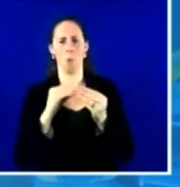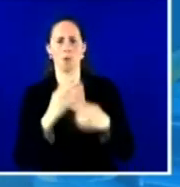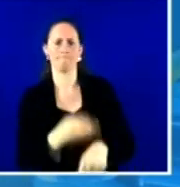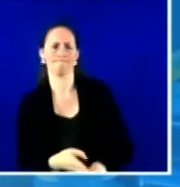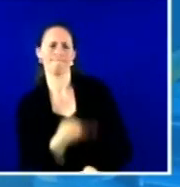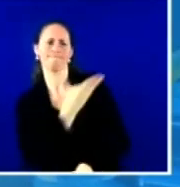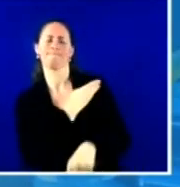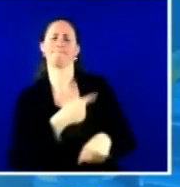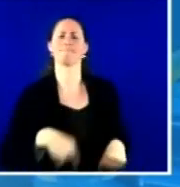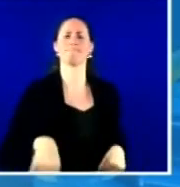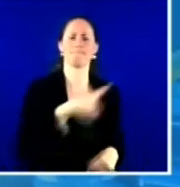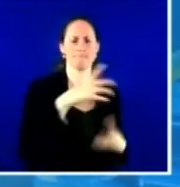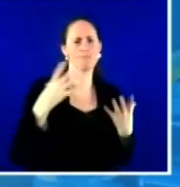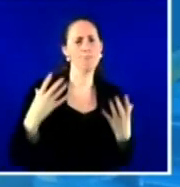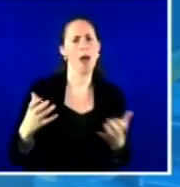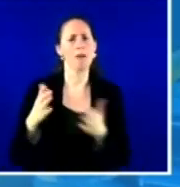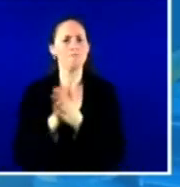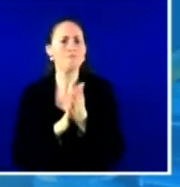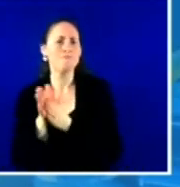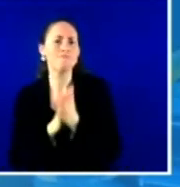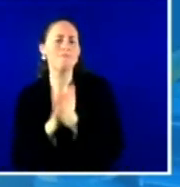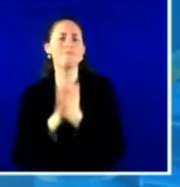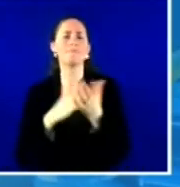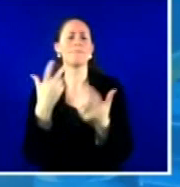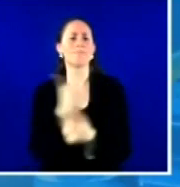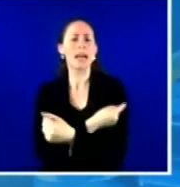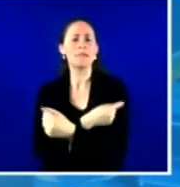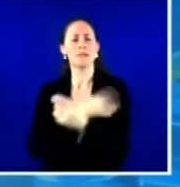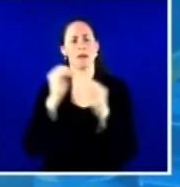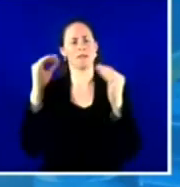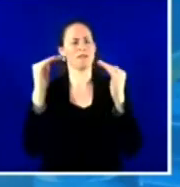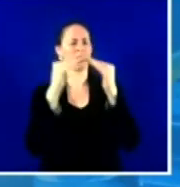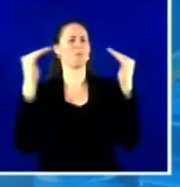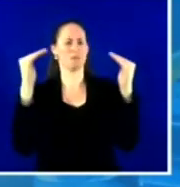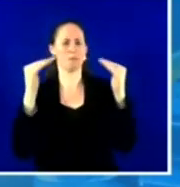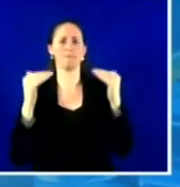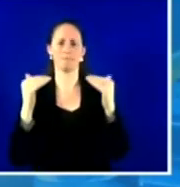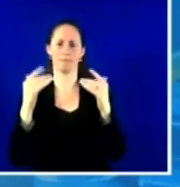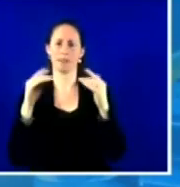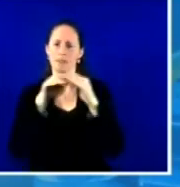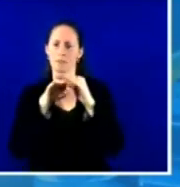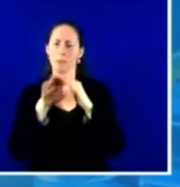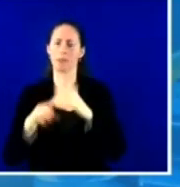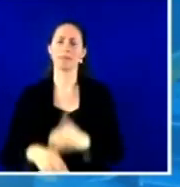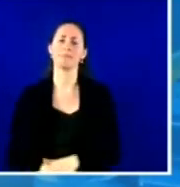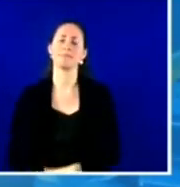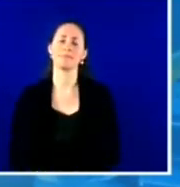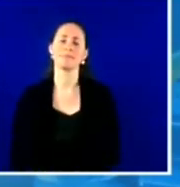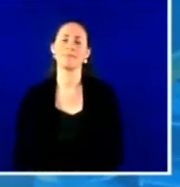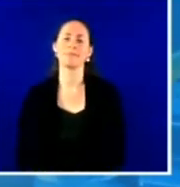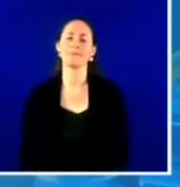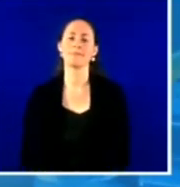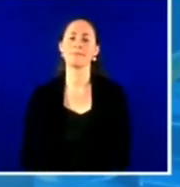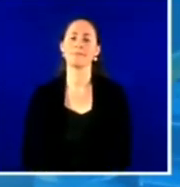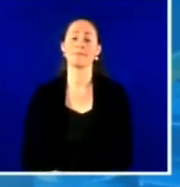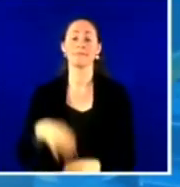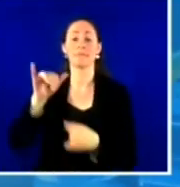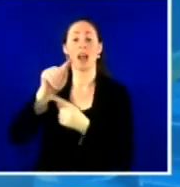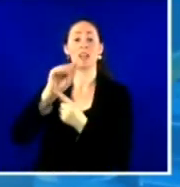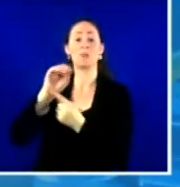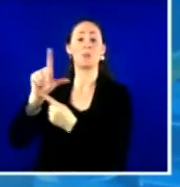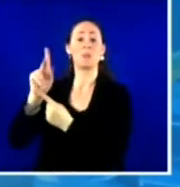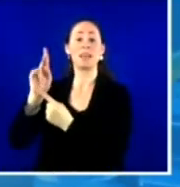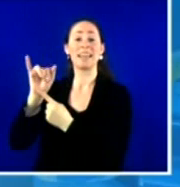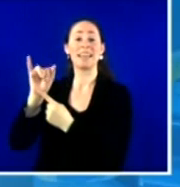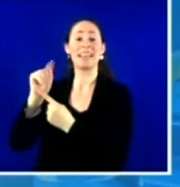worked in our own setting. And in that toolkit, we identify seven archetypes among the population eligible to